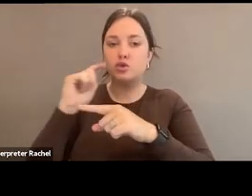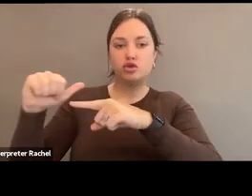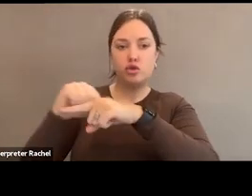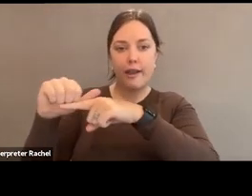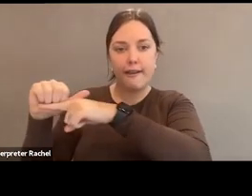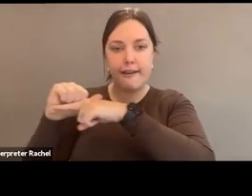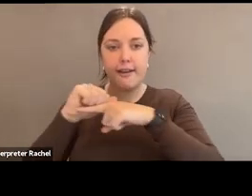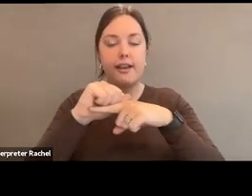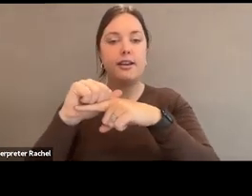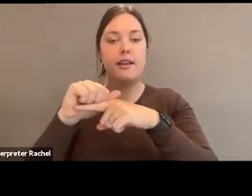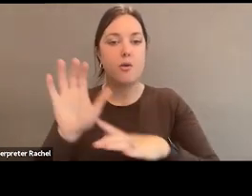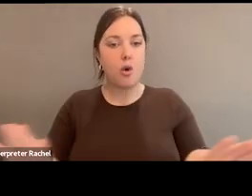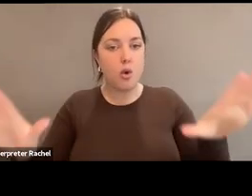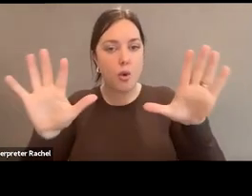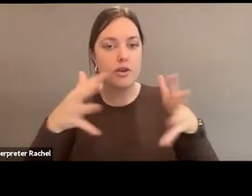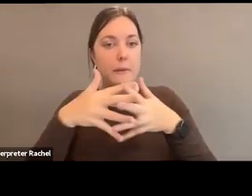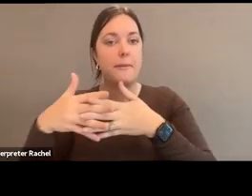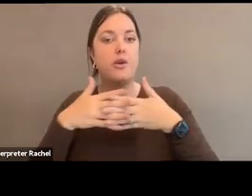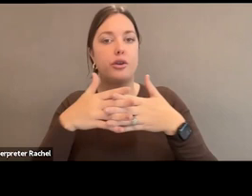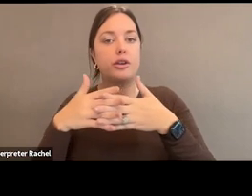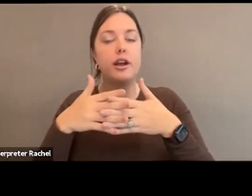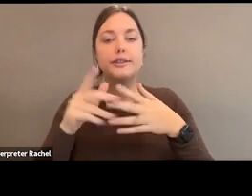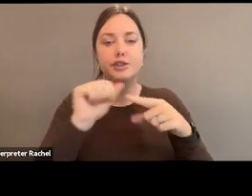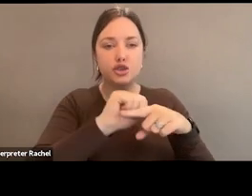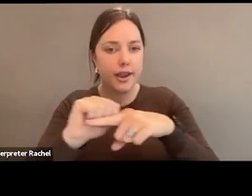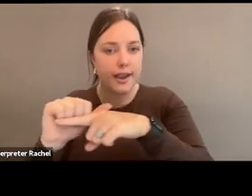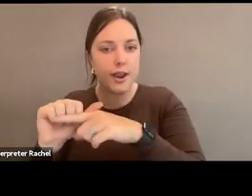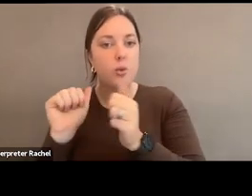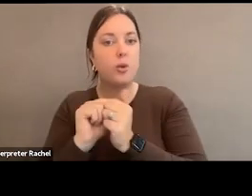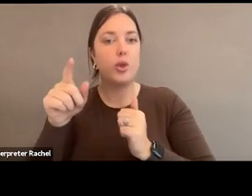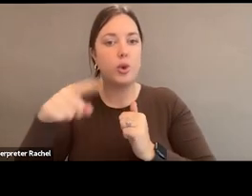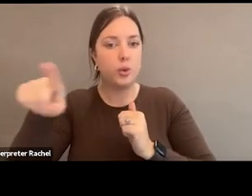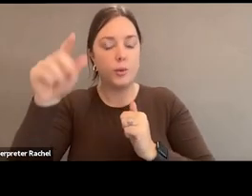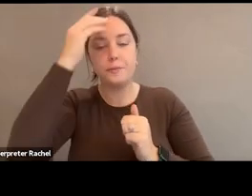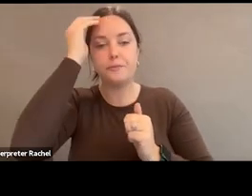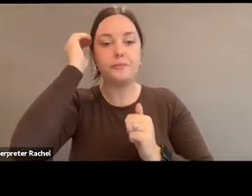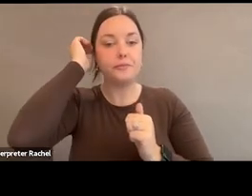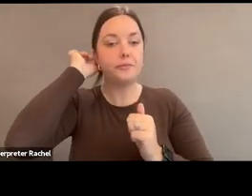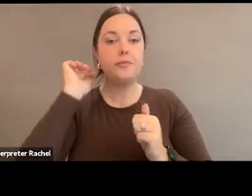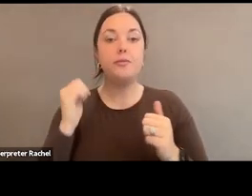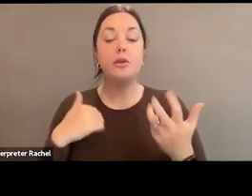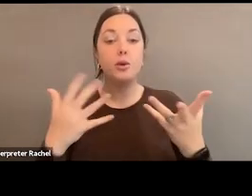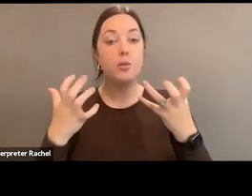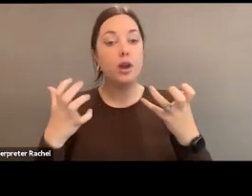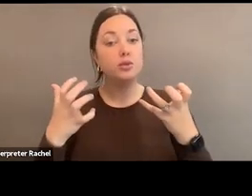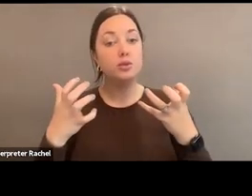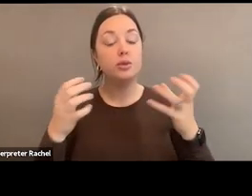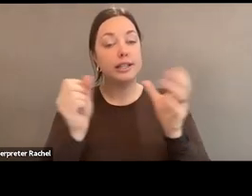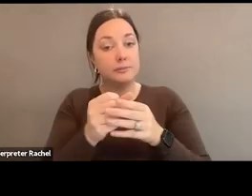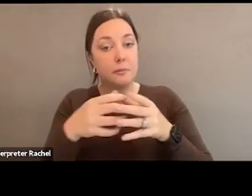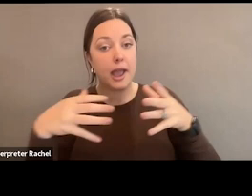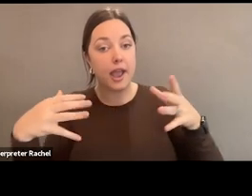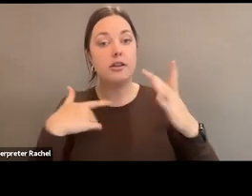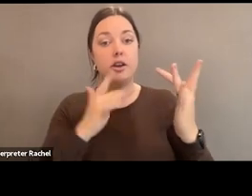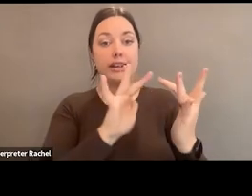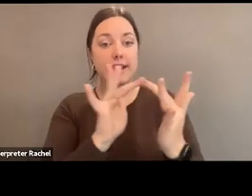the country as we move forward, doing that with you and at many levels. We want to expand our network of congressional district and